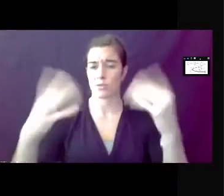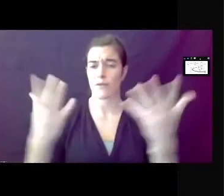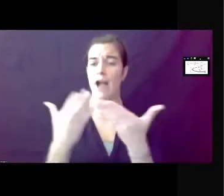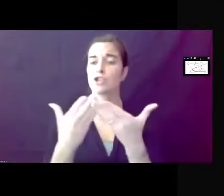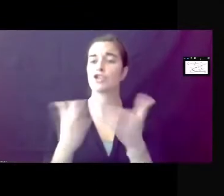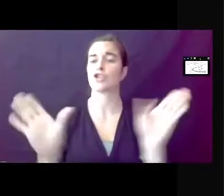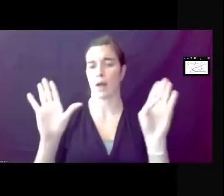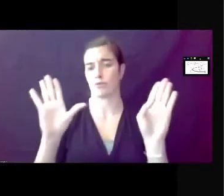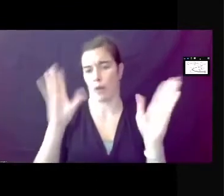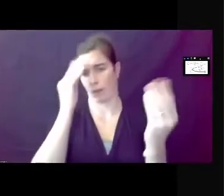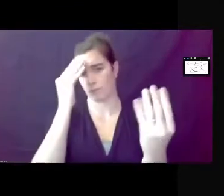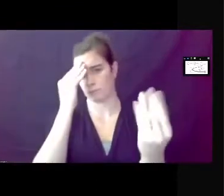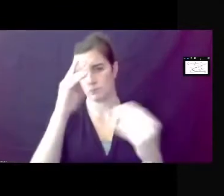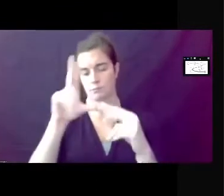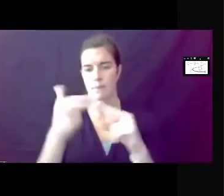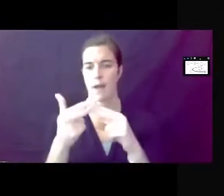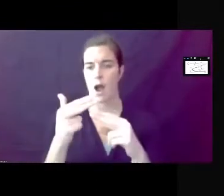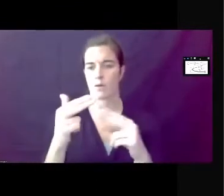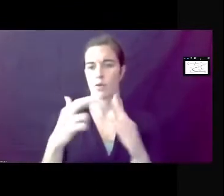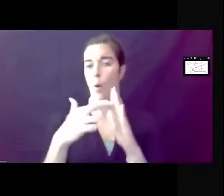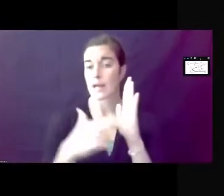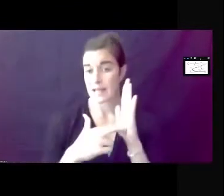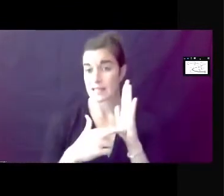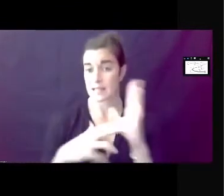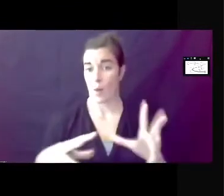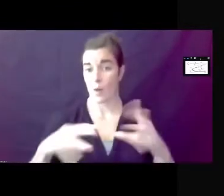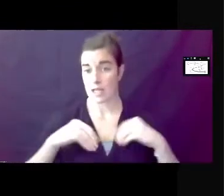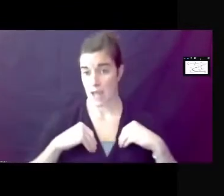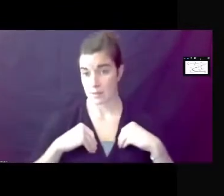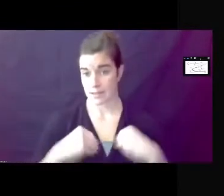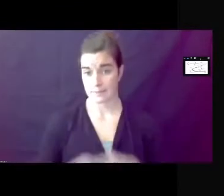of the ordinance that was adopted, and this map would implement.